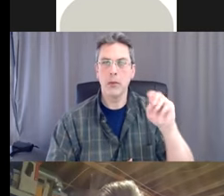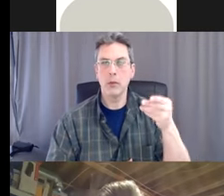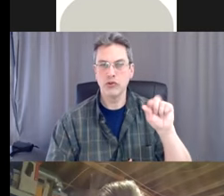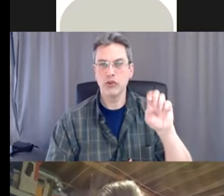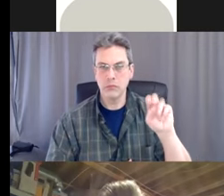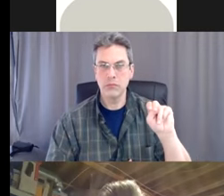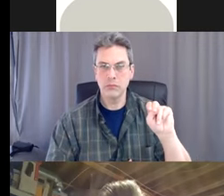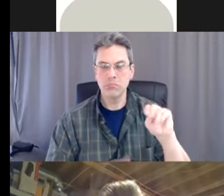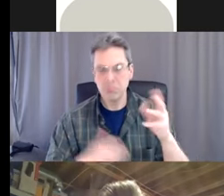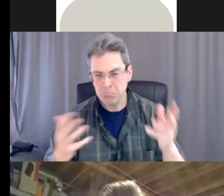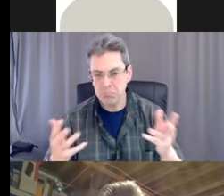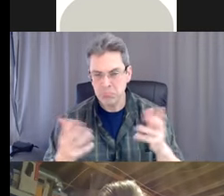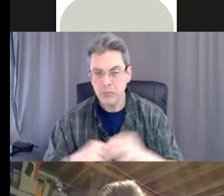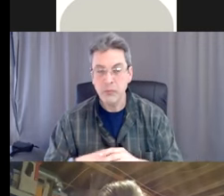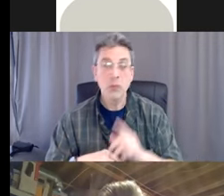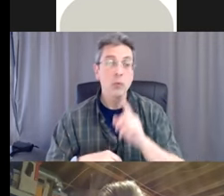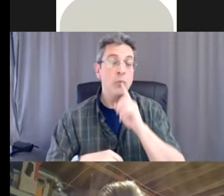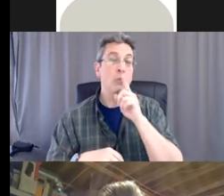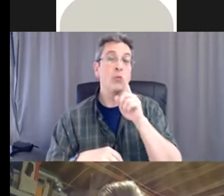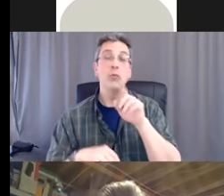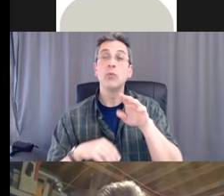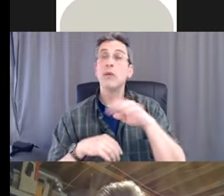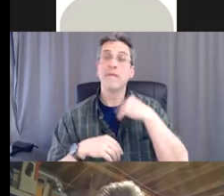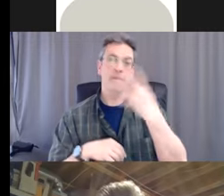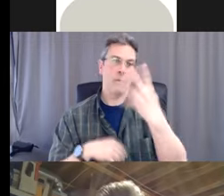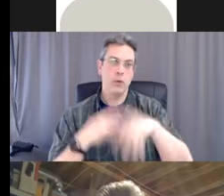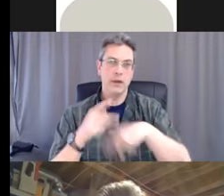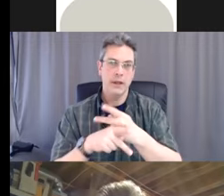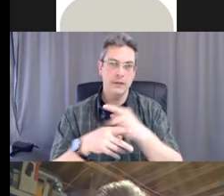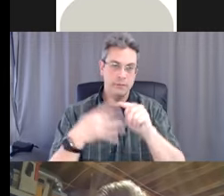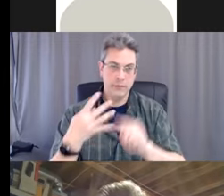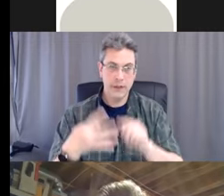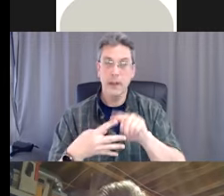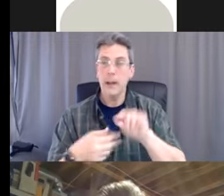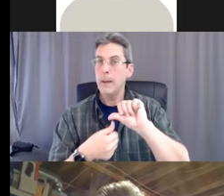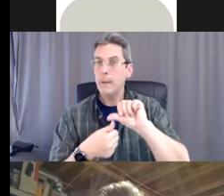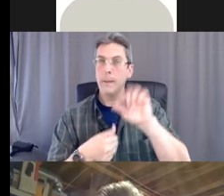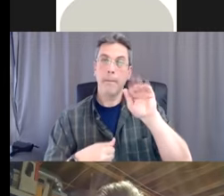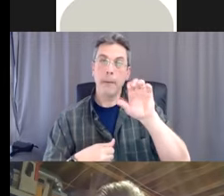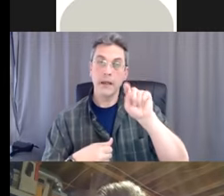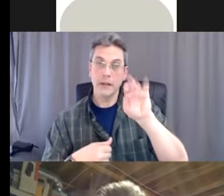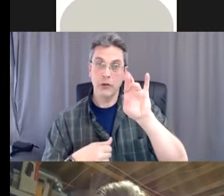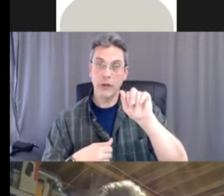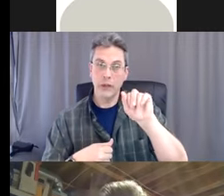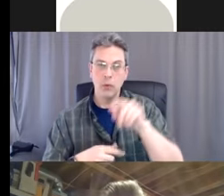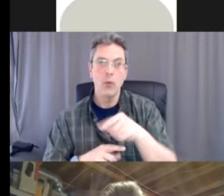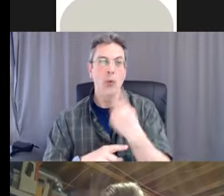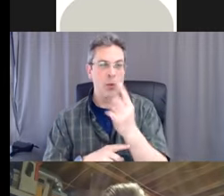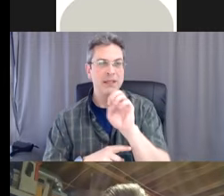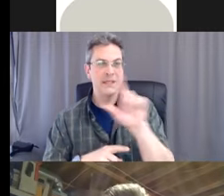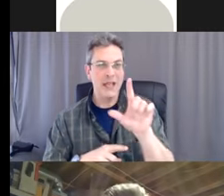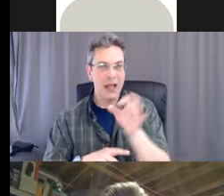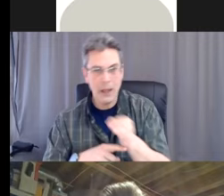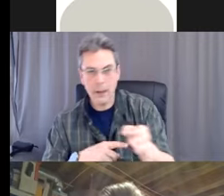So the basic four types that we look at are bacteria, which are one-celled microbes. Viruses that need to